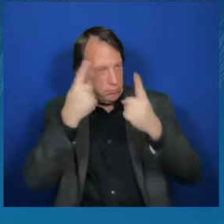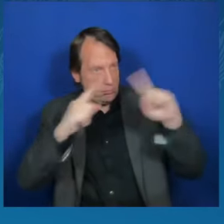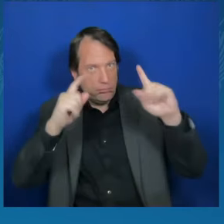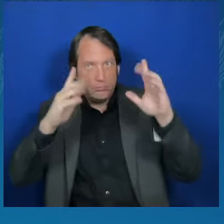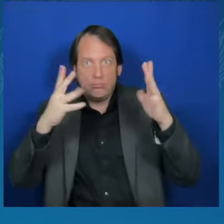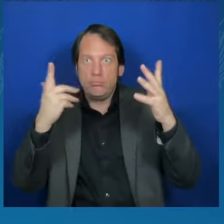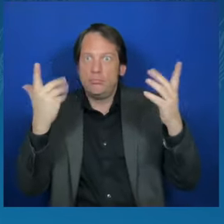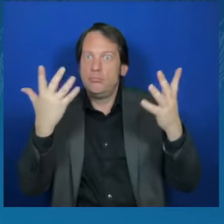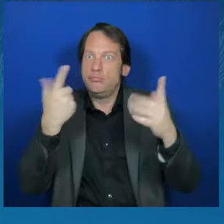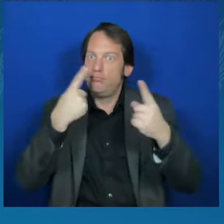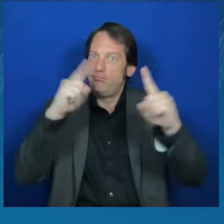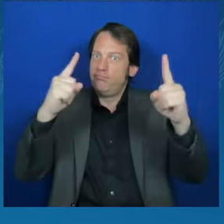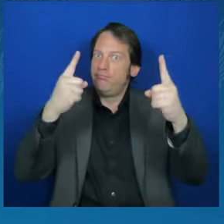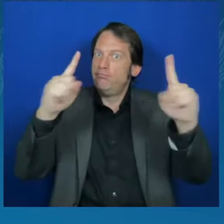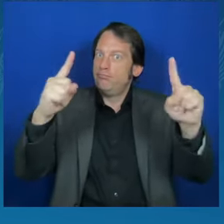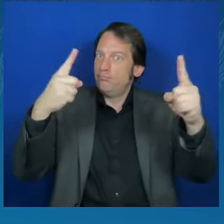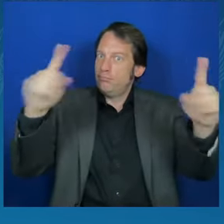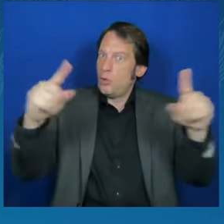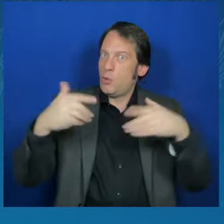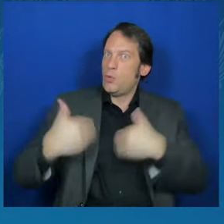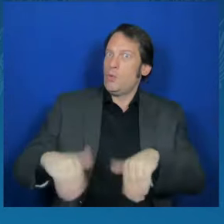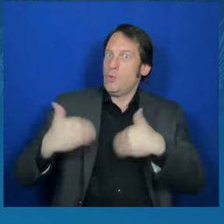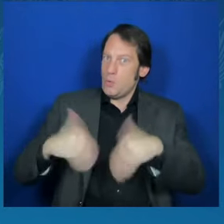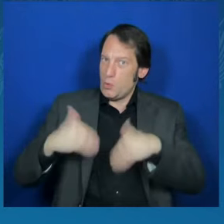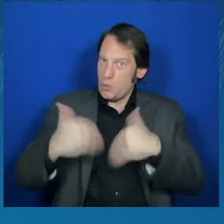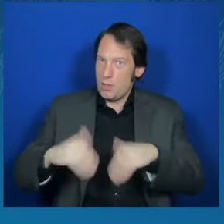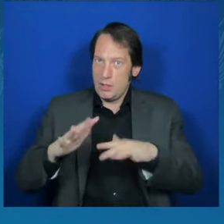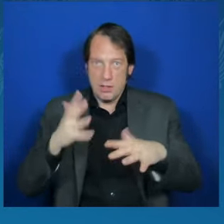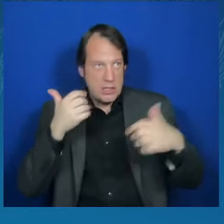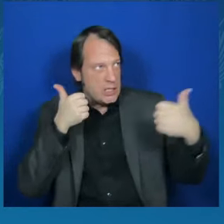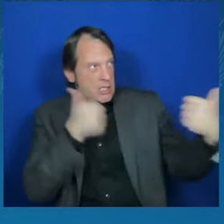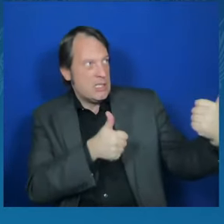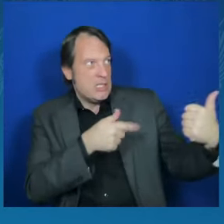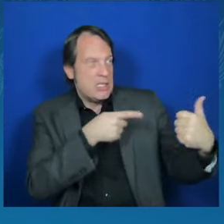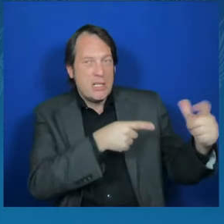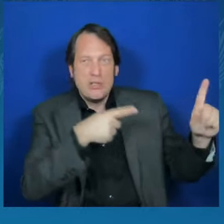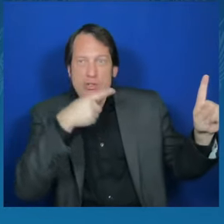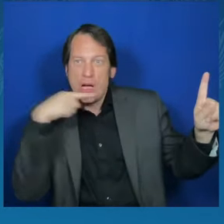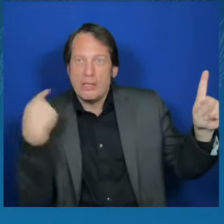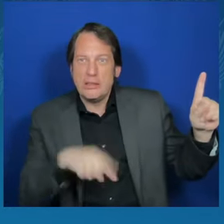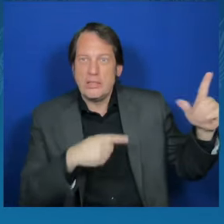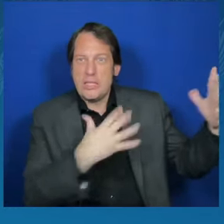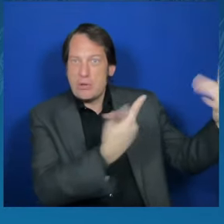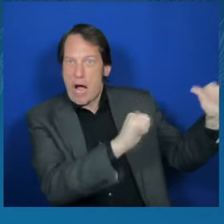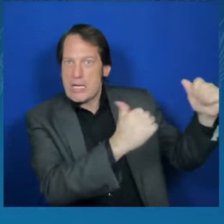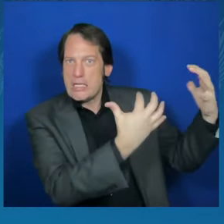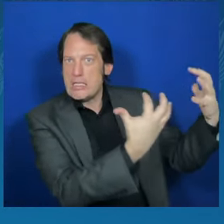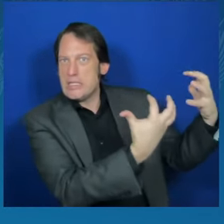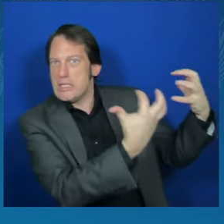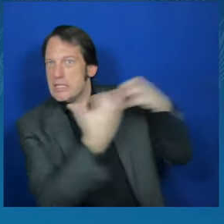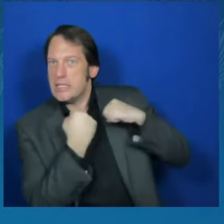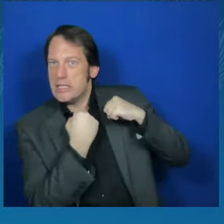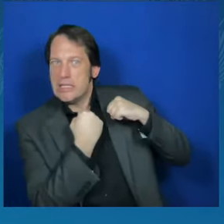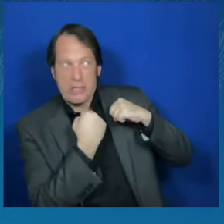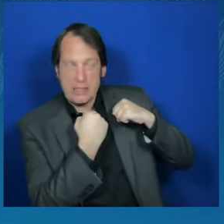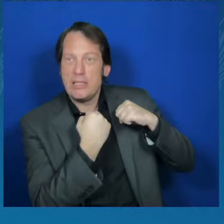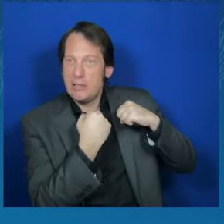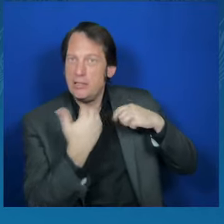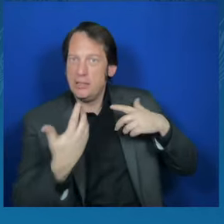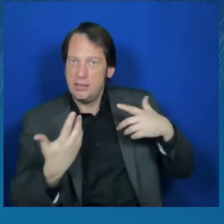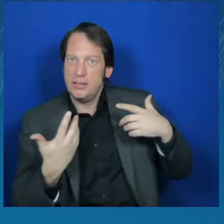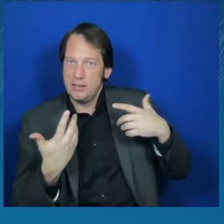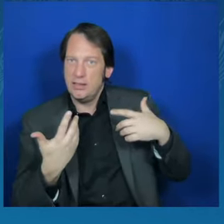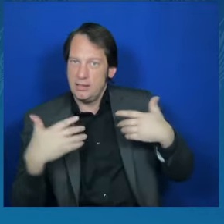quest to subjugate your nation. An adversary with an economy ten times larger than Ukraine,